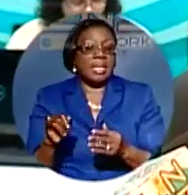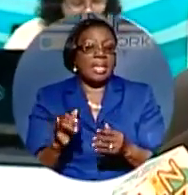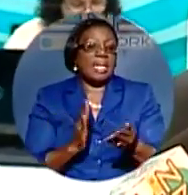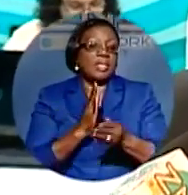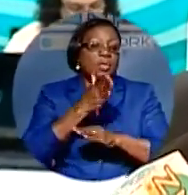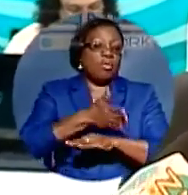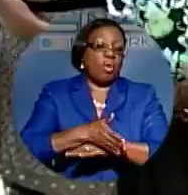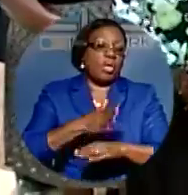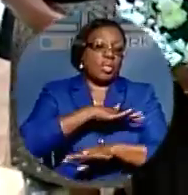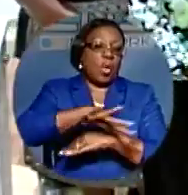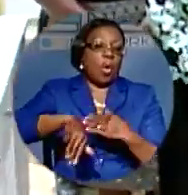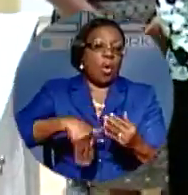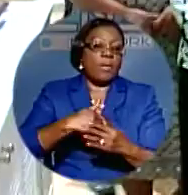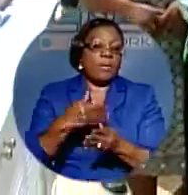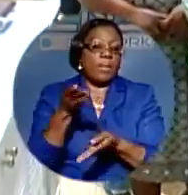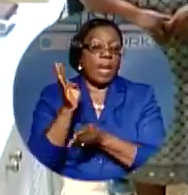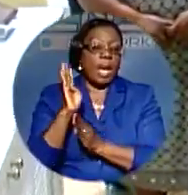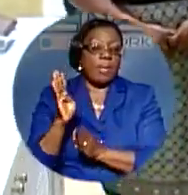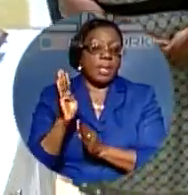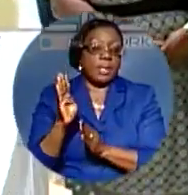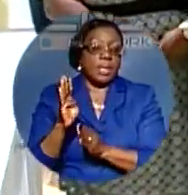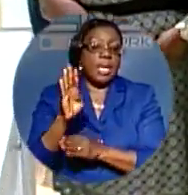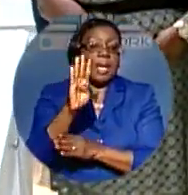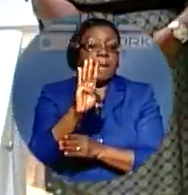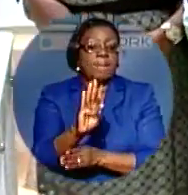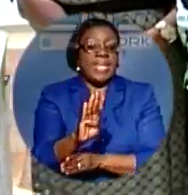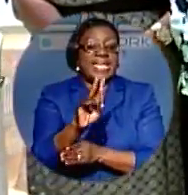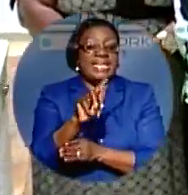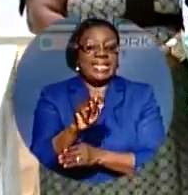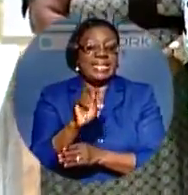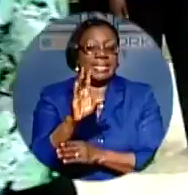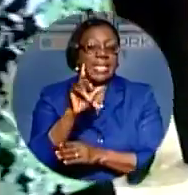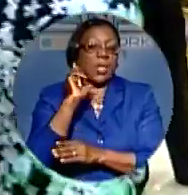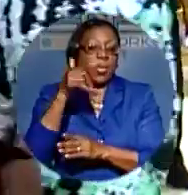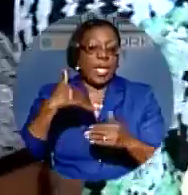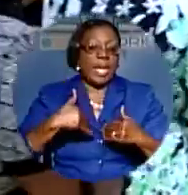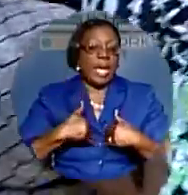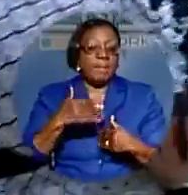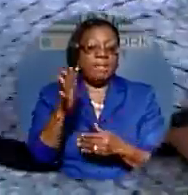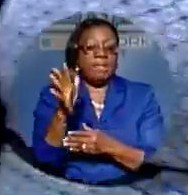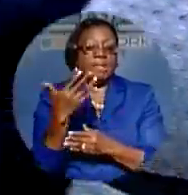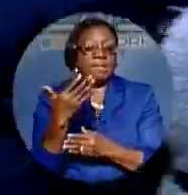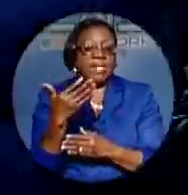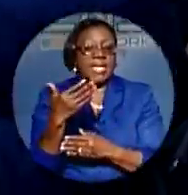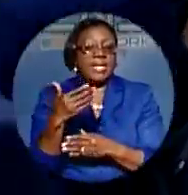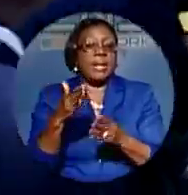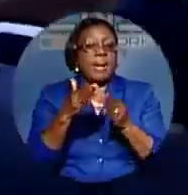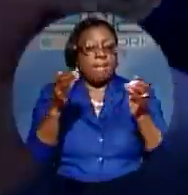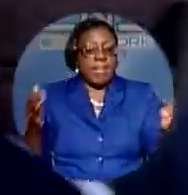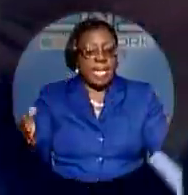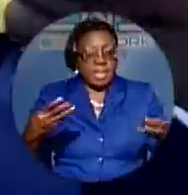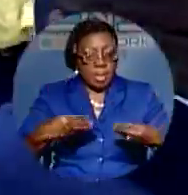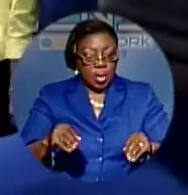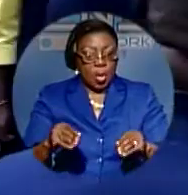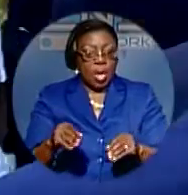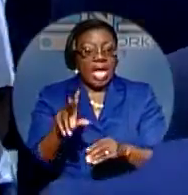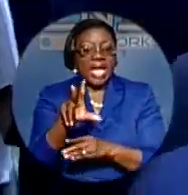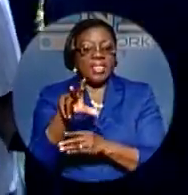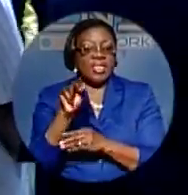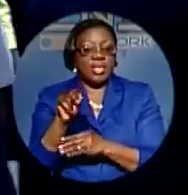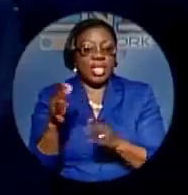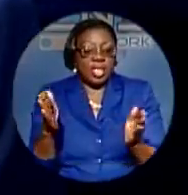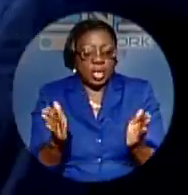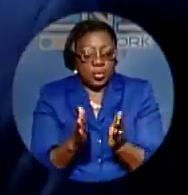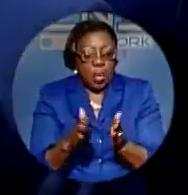of Bahamas. BTC plans to have up to 15 flagship stores and around 30 smaller outlets. Gill says giving